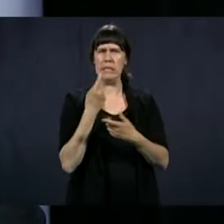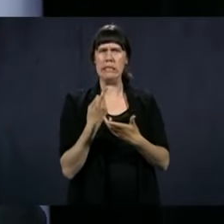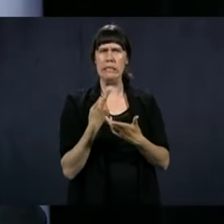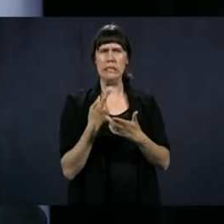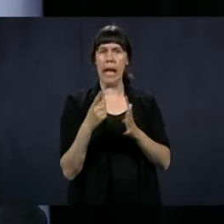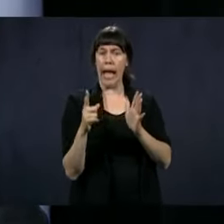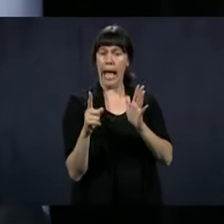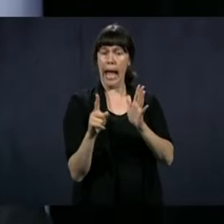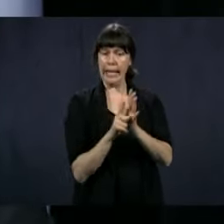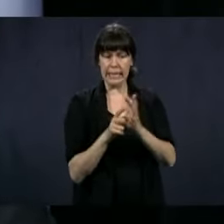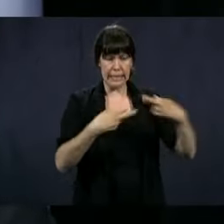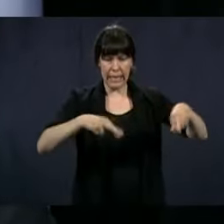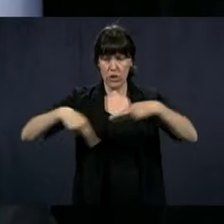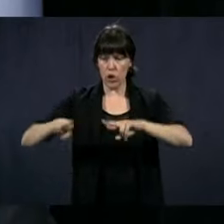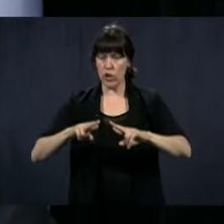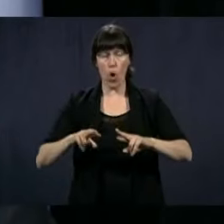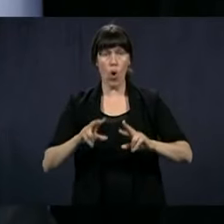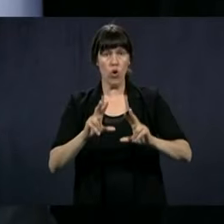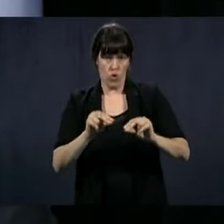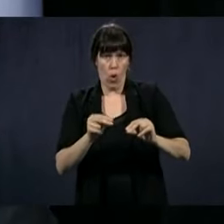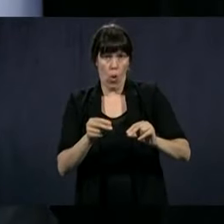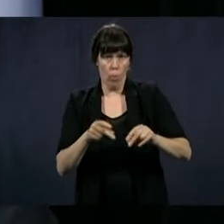but it's not forbidden either.